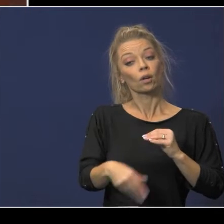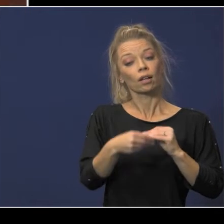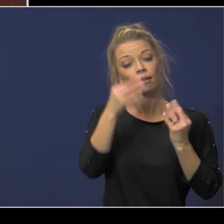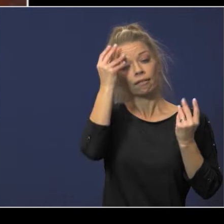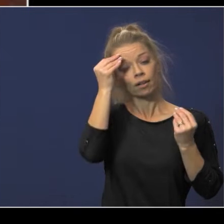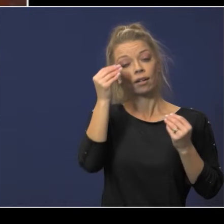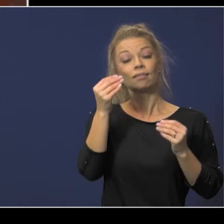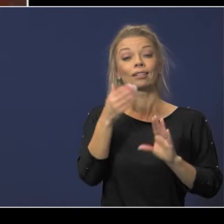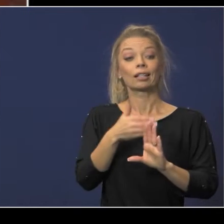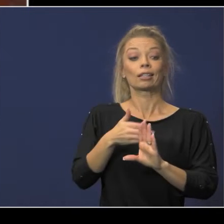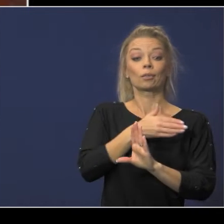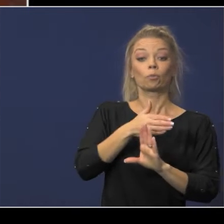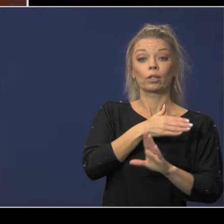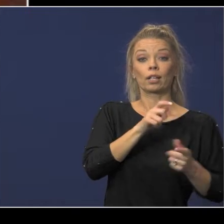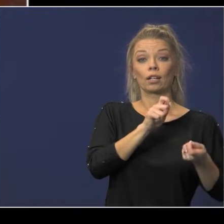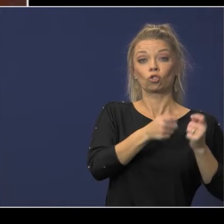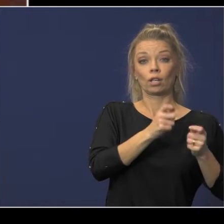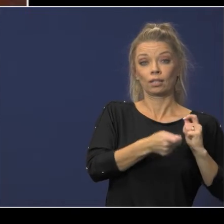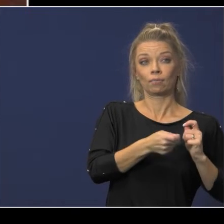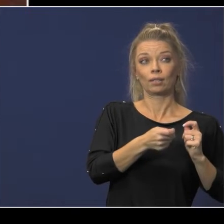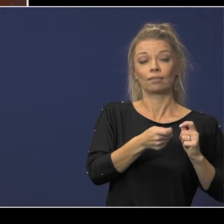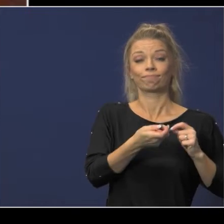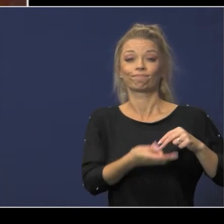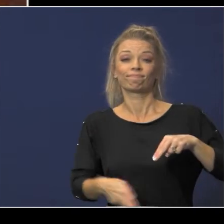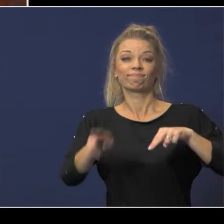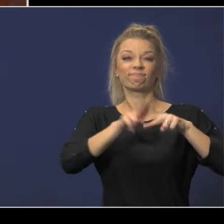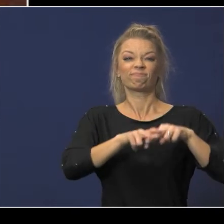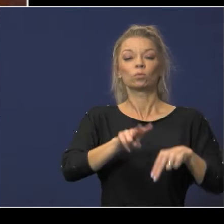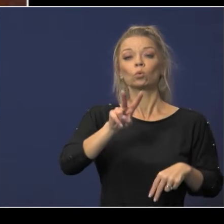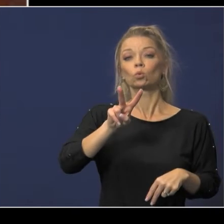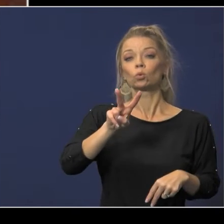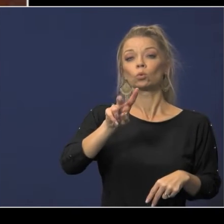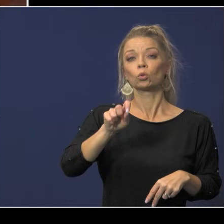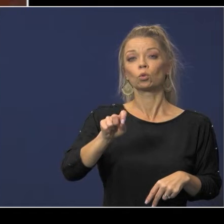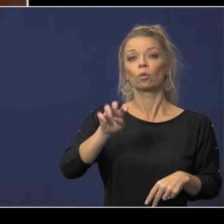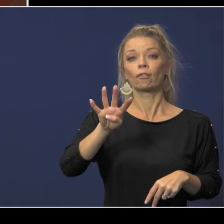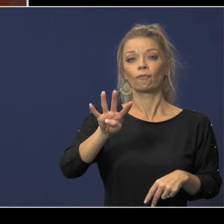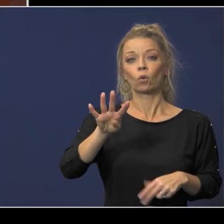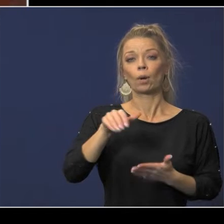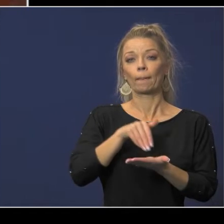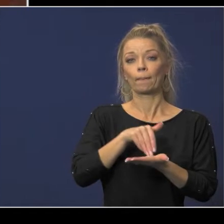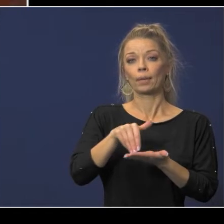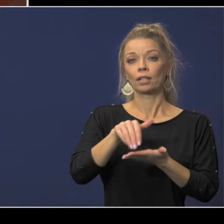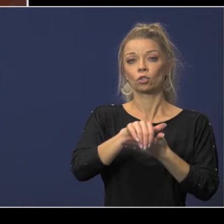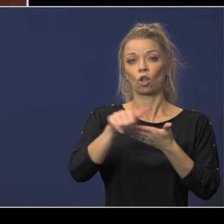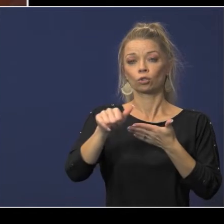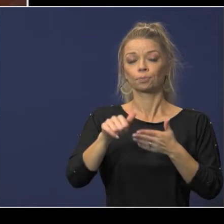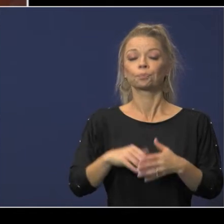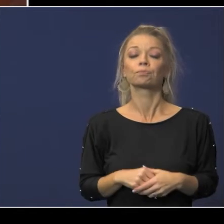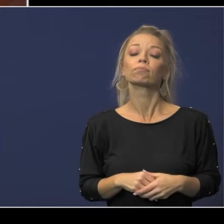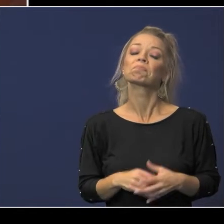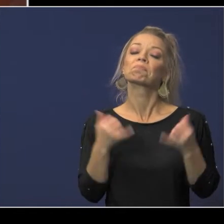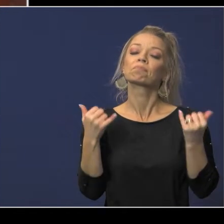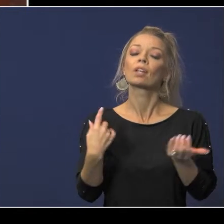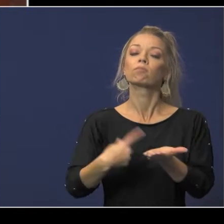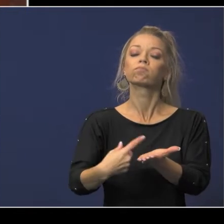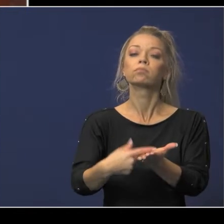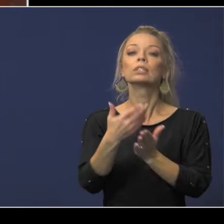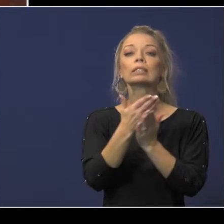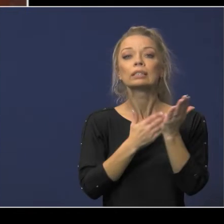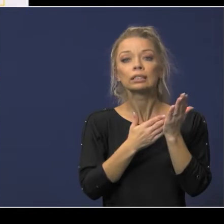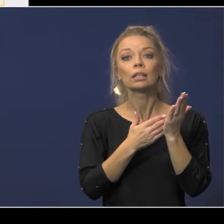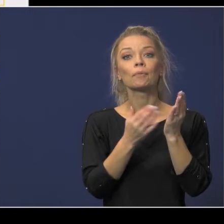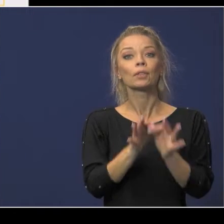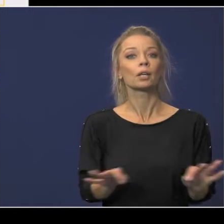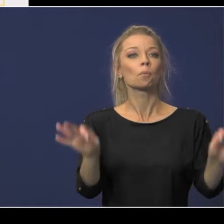prior period adjustment that increase is 2.4 million dollars now i'll go over some of the highlights